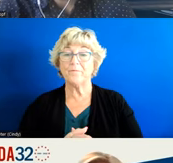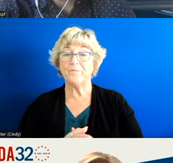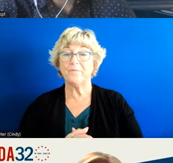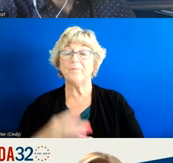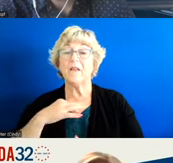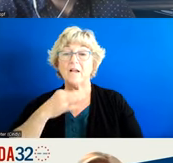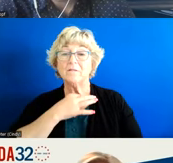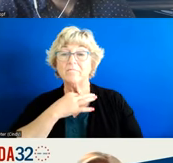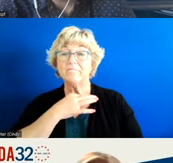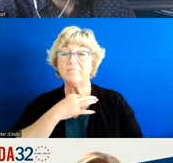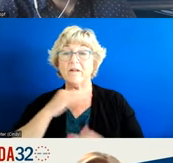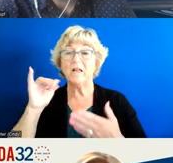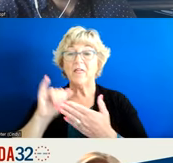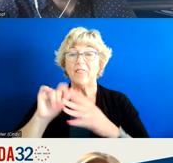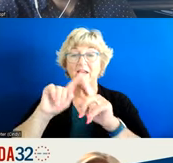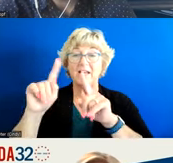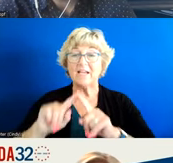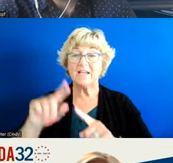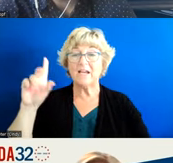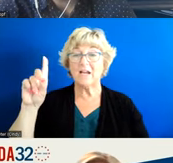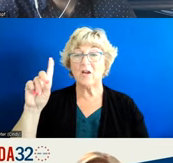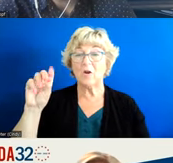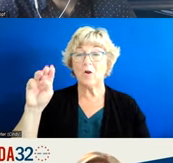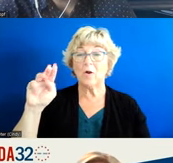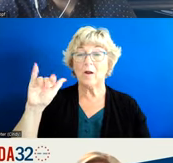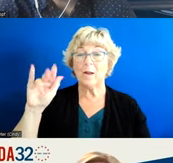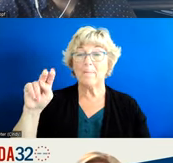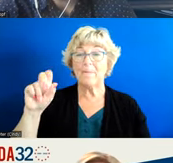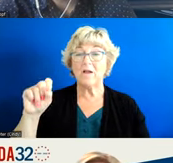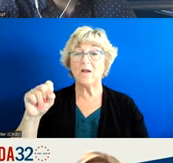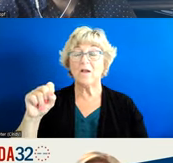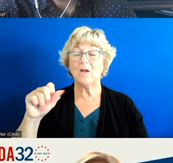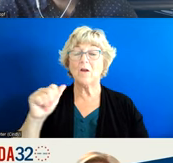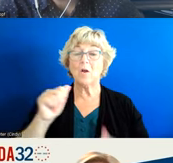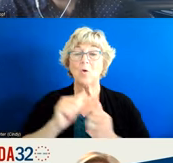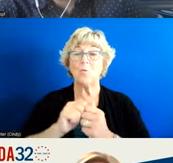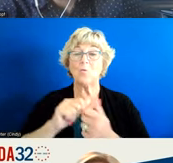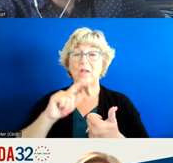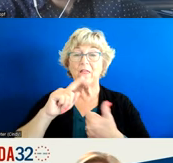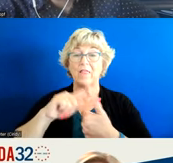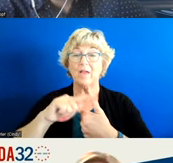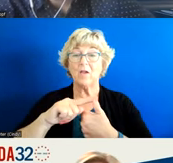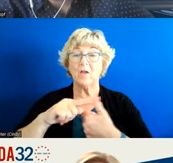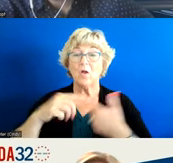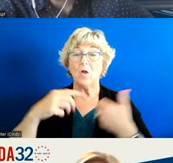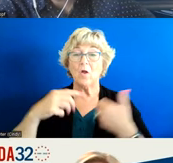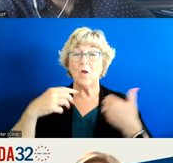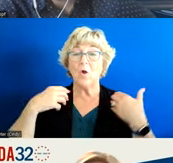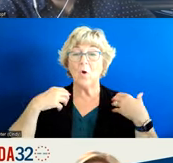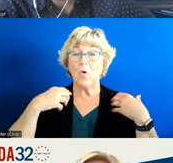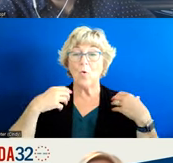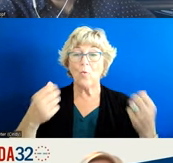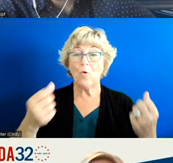as far as the domains especially with well-being and possibly security do they touch on physical access